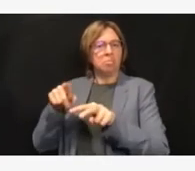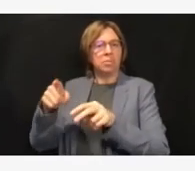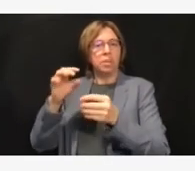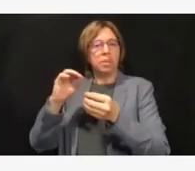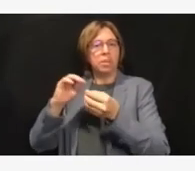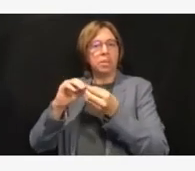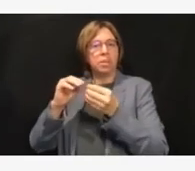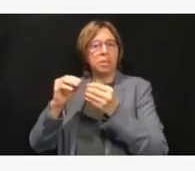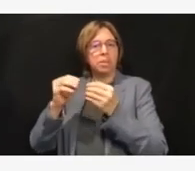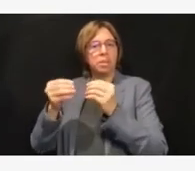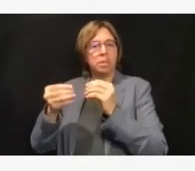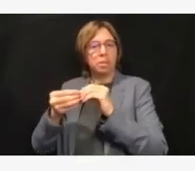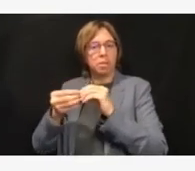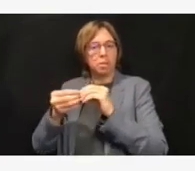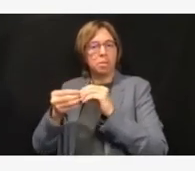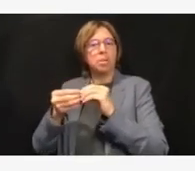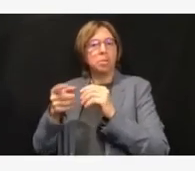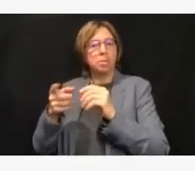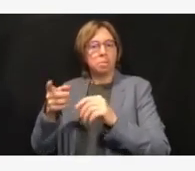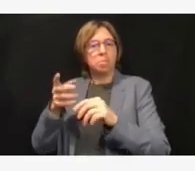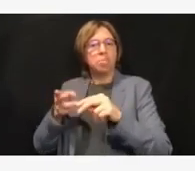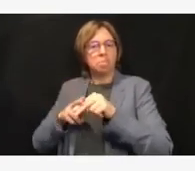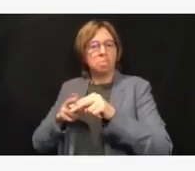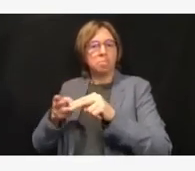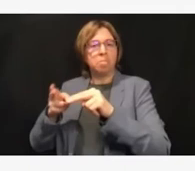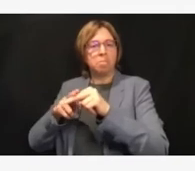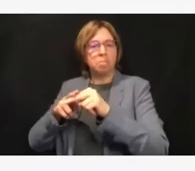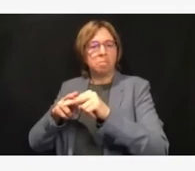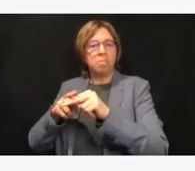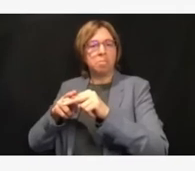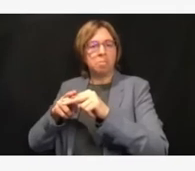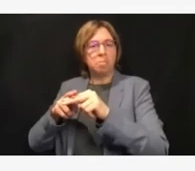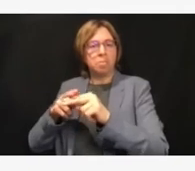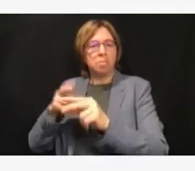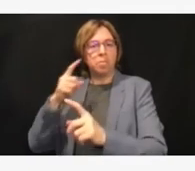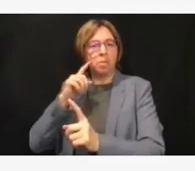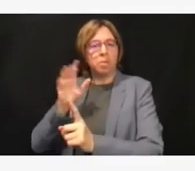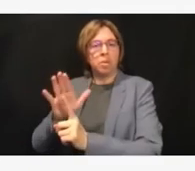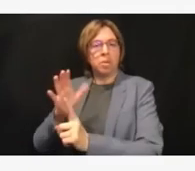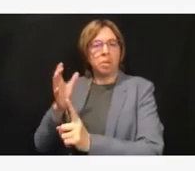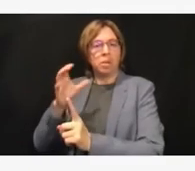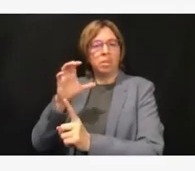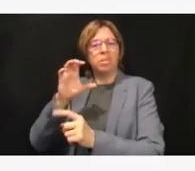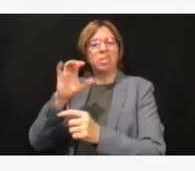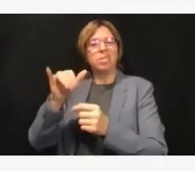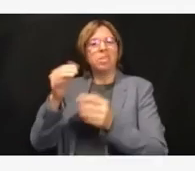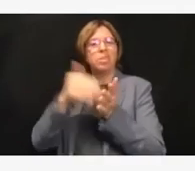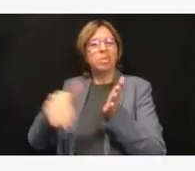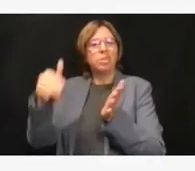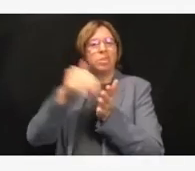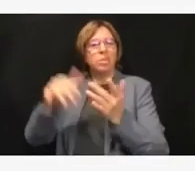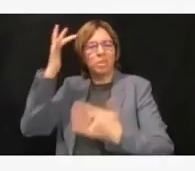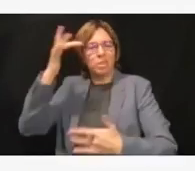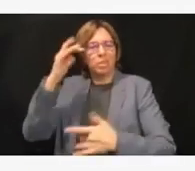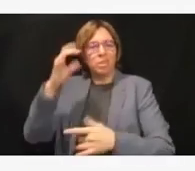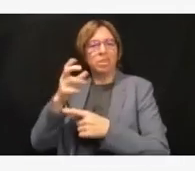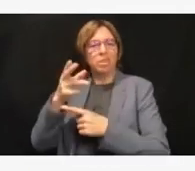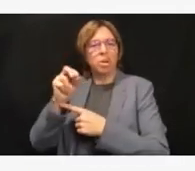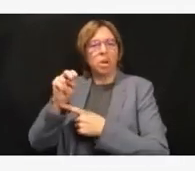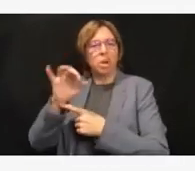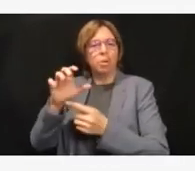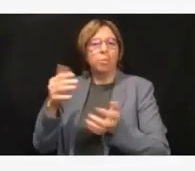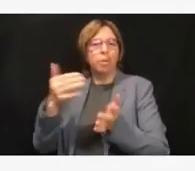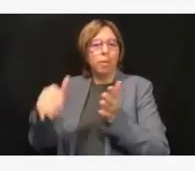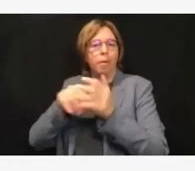disease. We talked about that earlier in the summer when I think all the health systems in the state were experiencing this